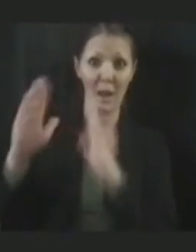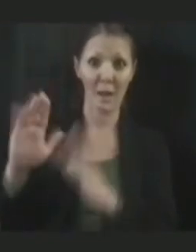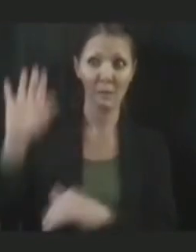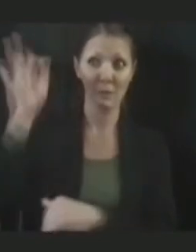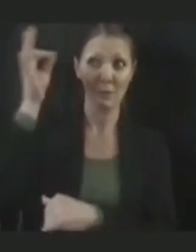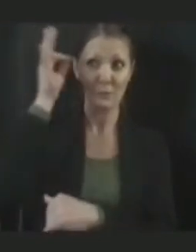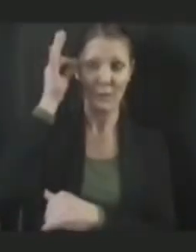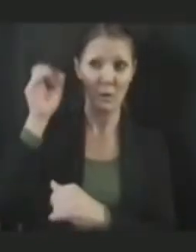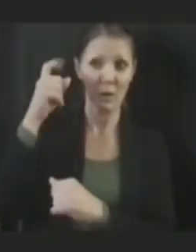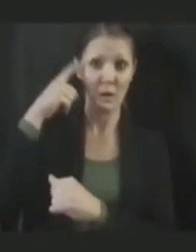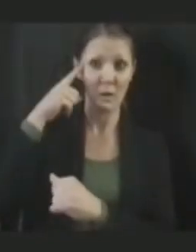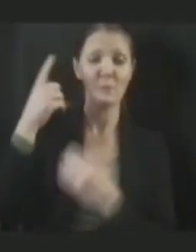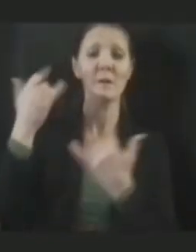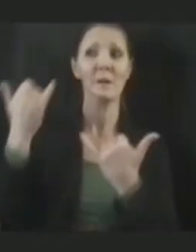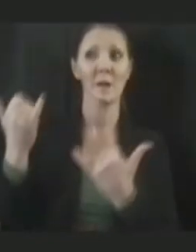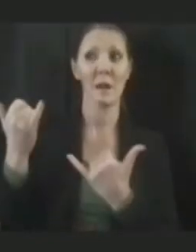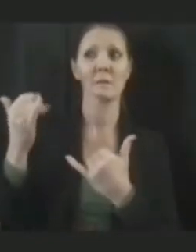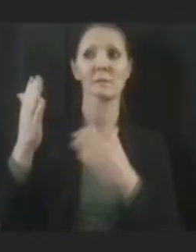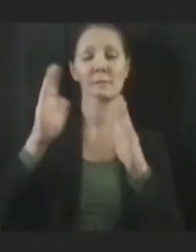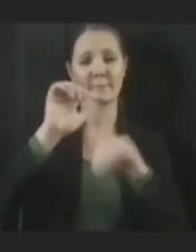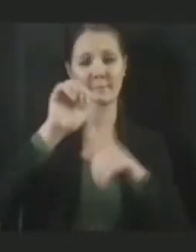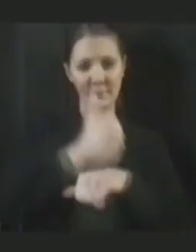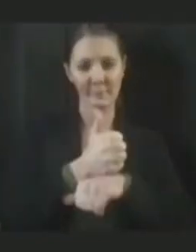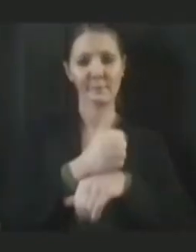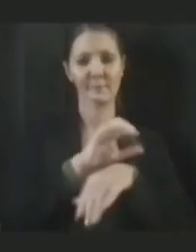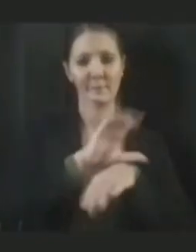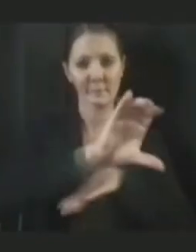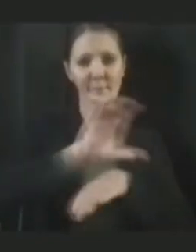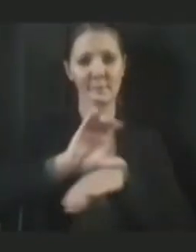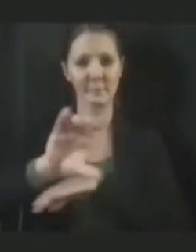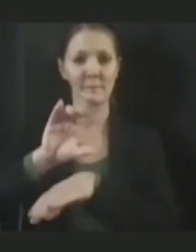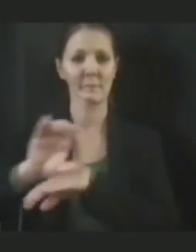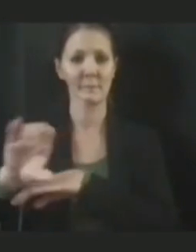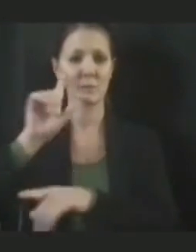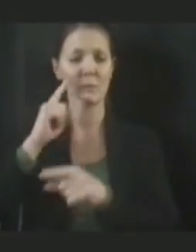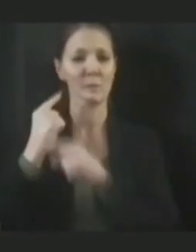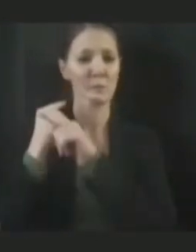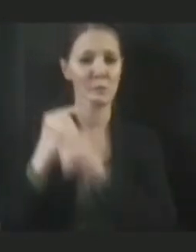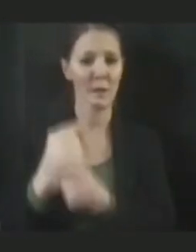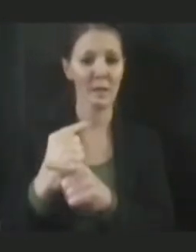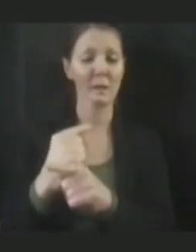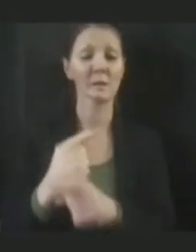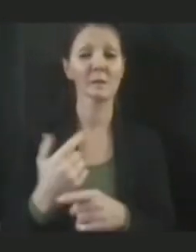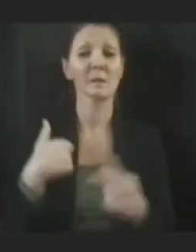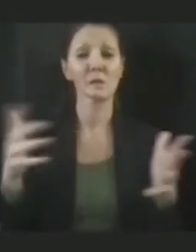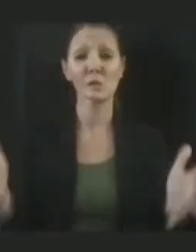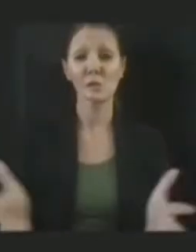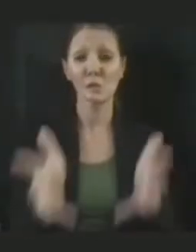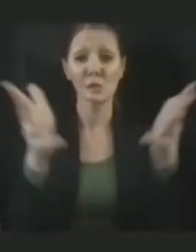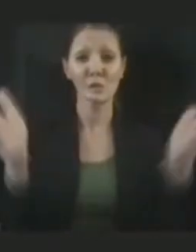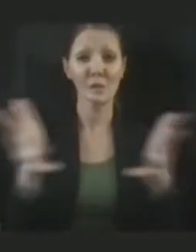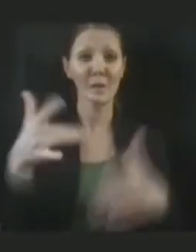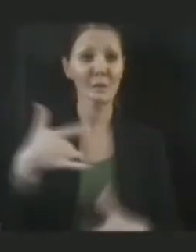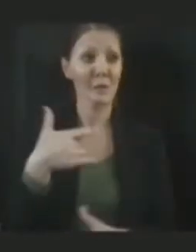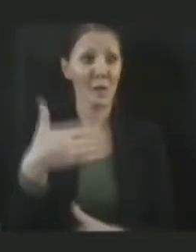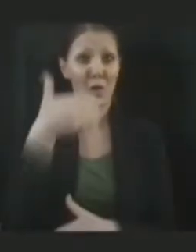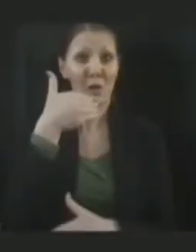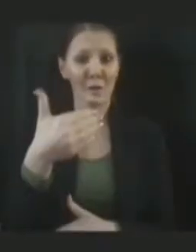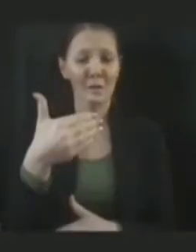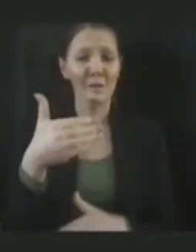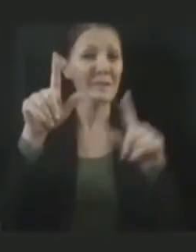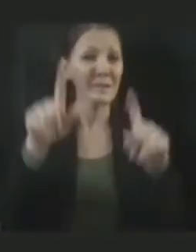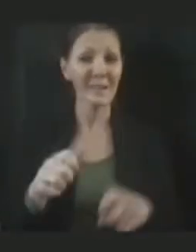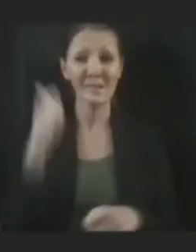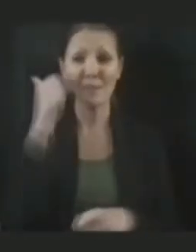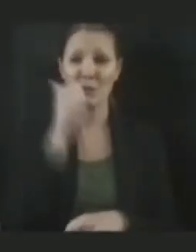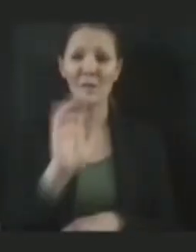on a regular basis. The only thing I'd urge is if you're feeling good, you don't have to test every day. Take a